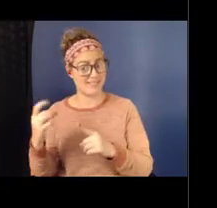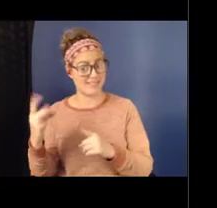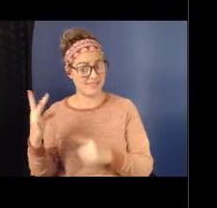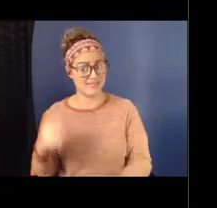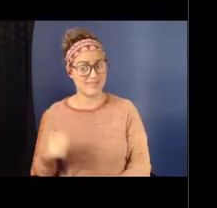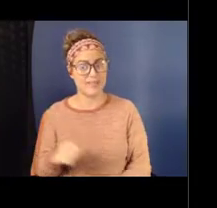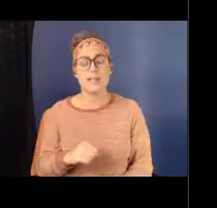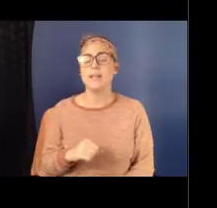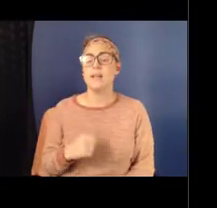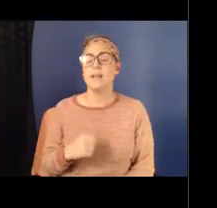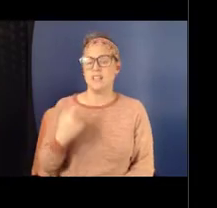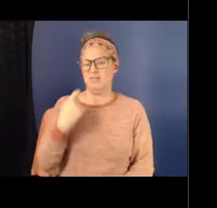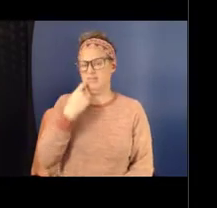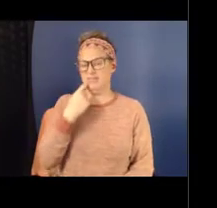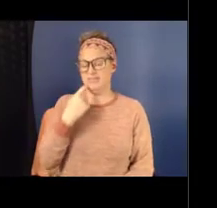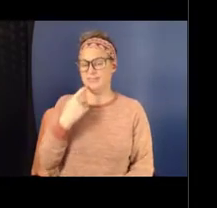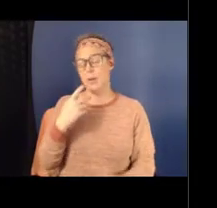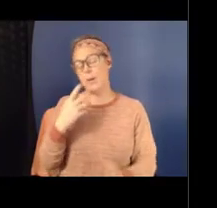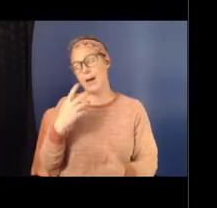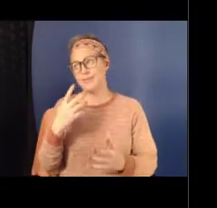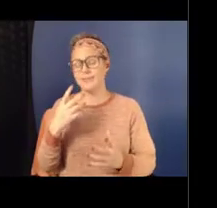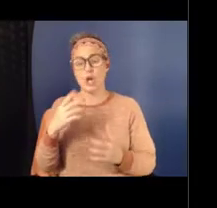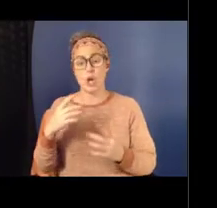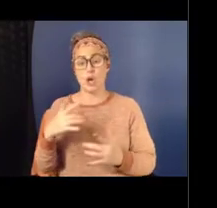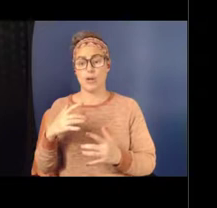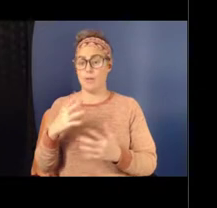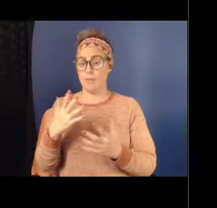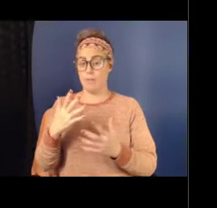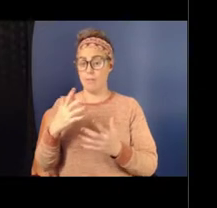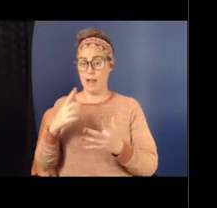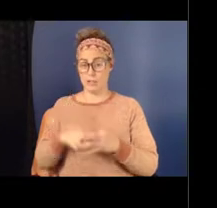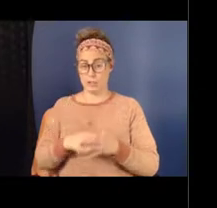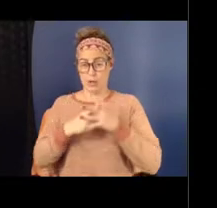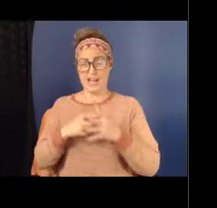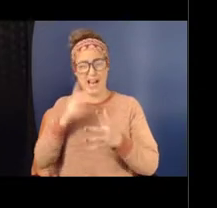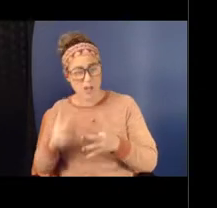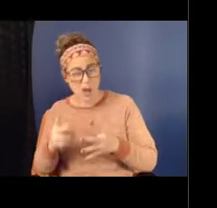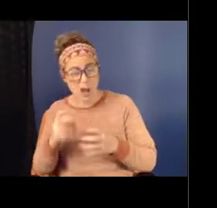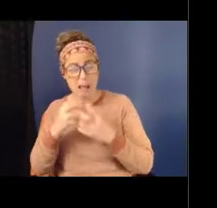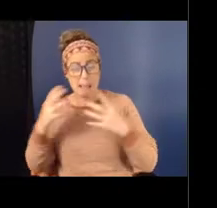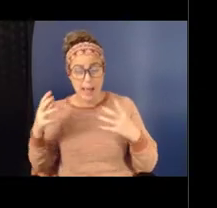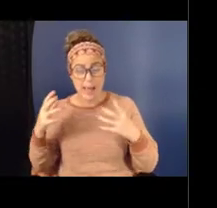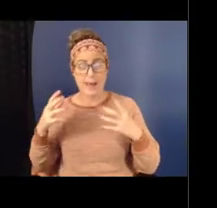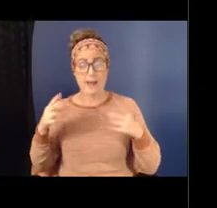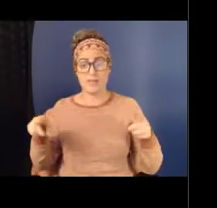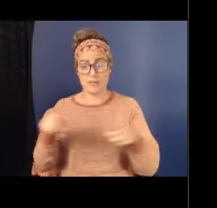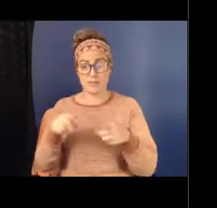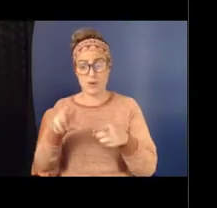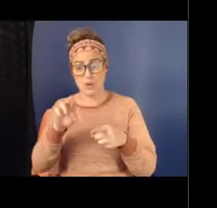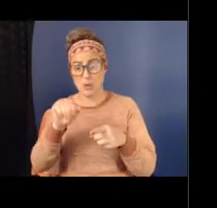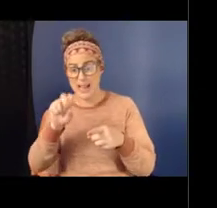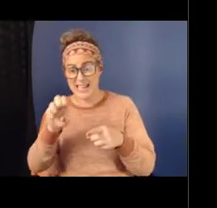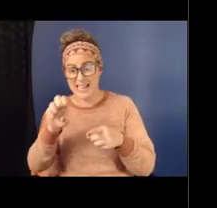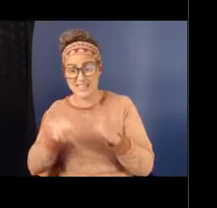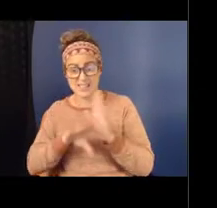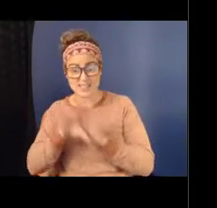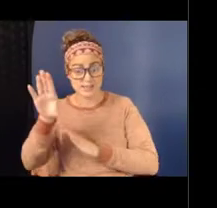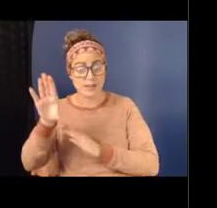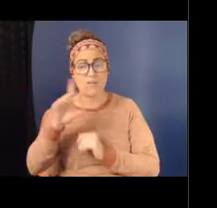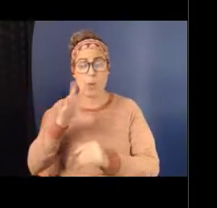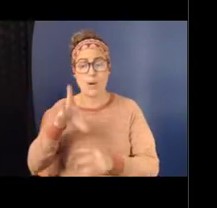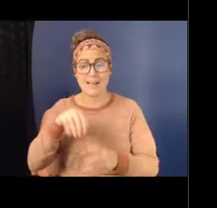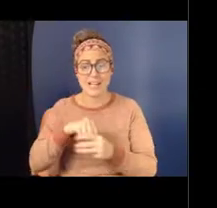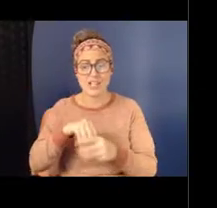started to see the connections between those kids that engaged in high rates of bullying, as well as those kids that